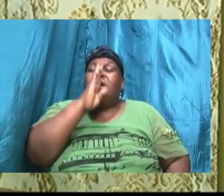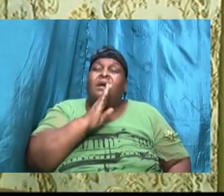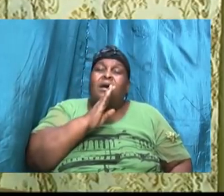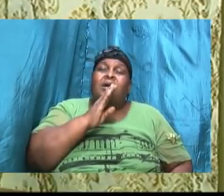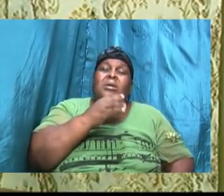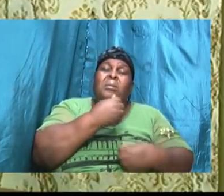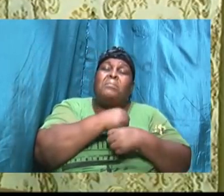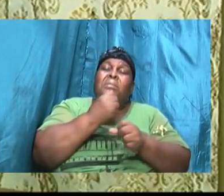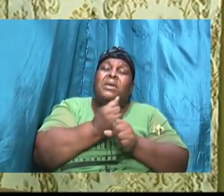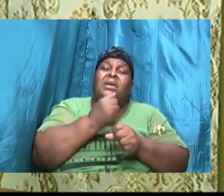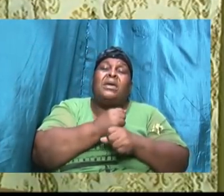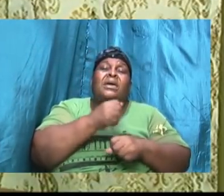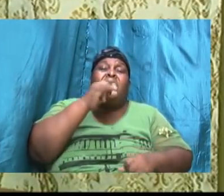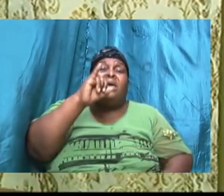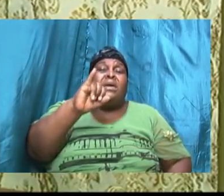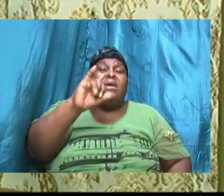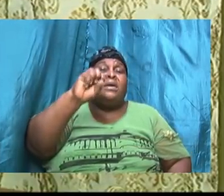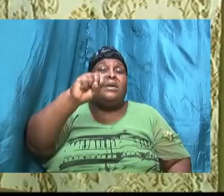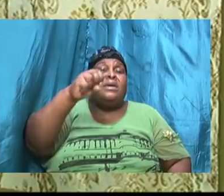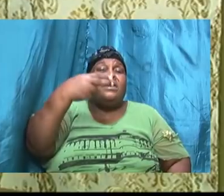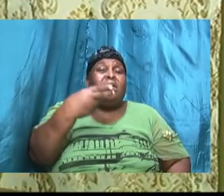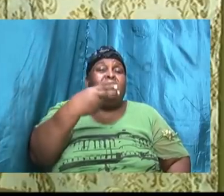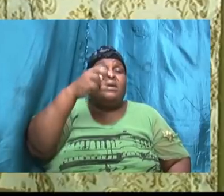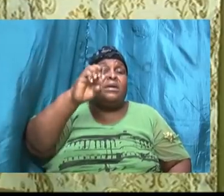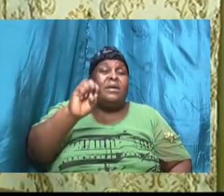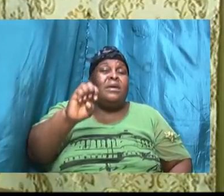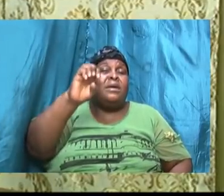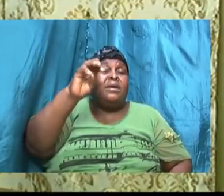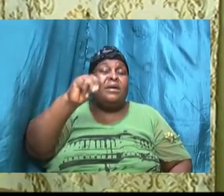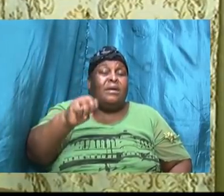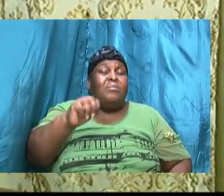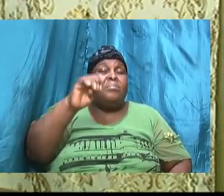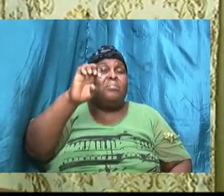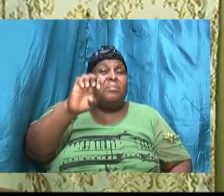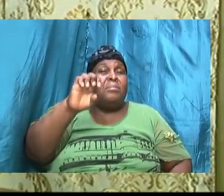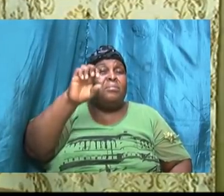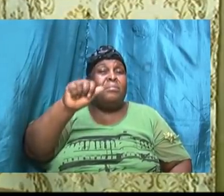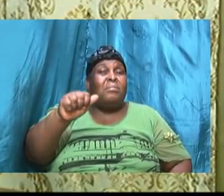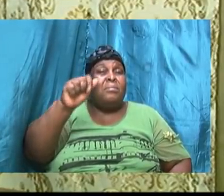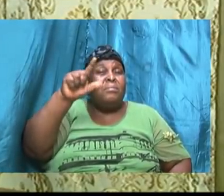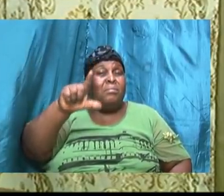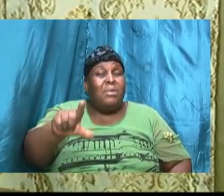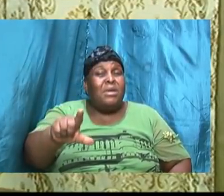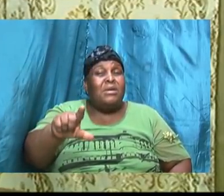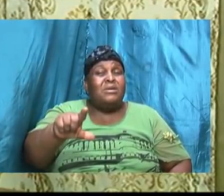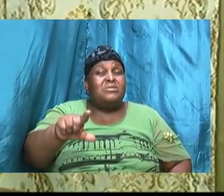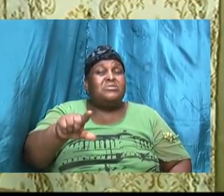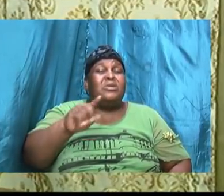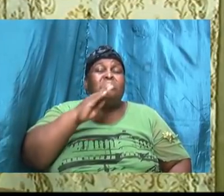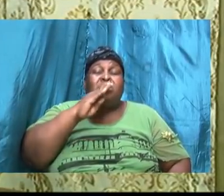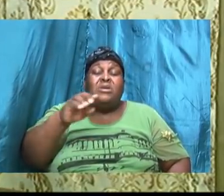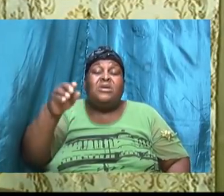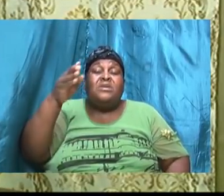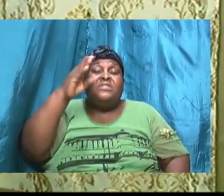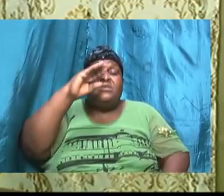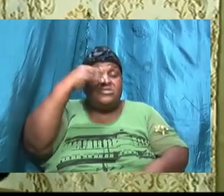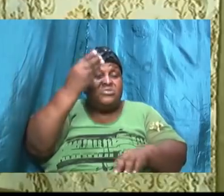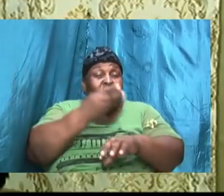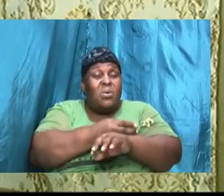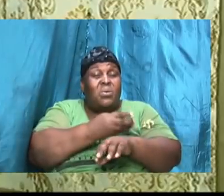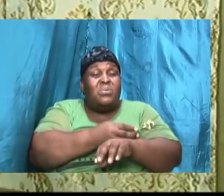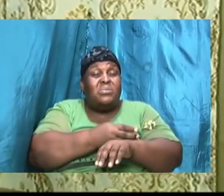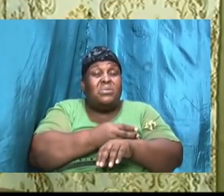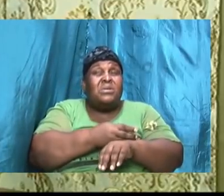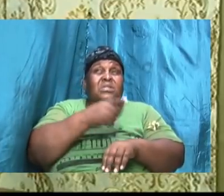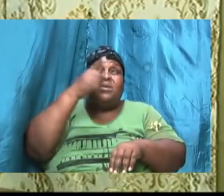Ishmael be the one that you establish your covenant with let him